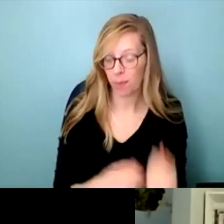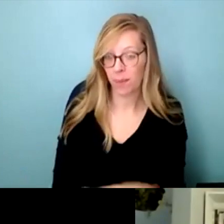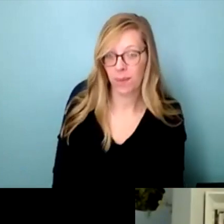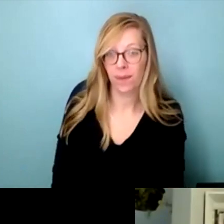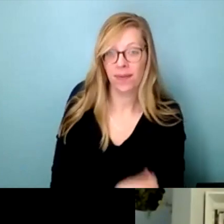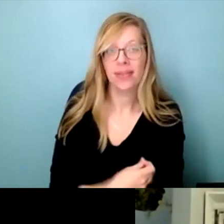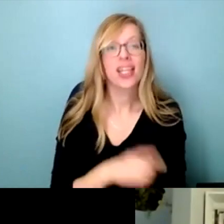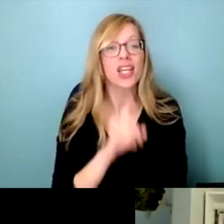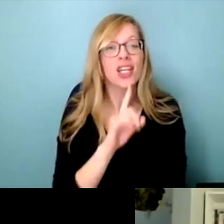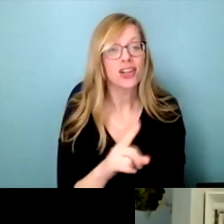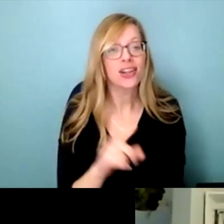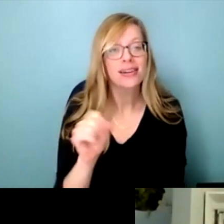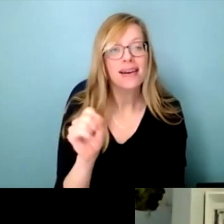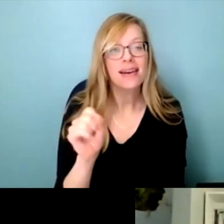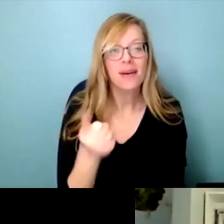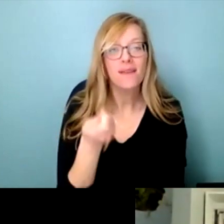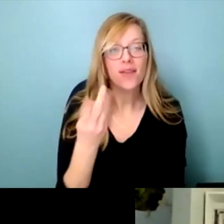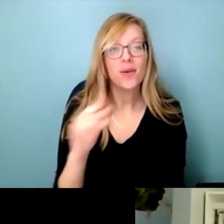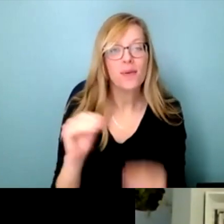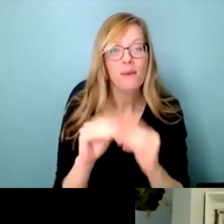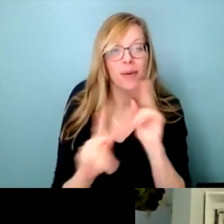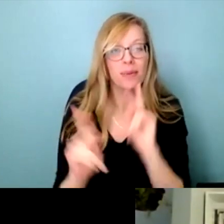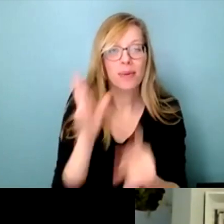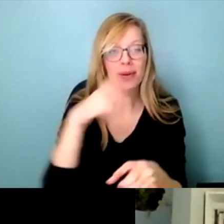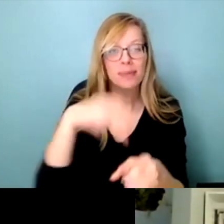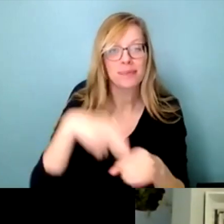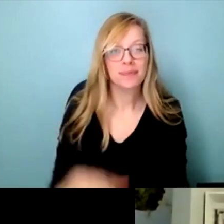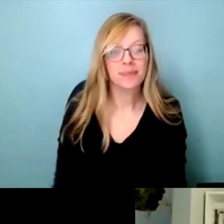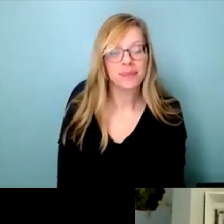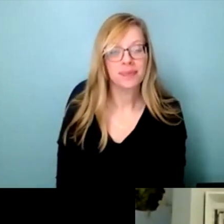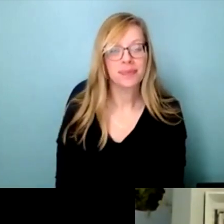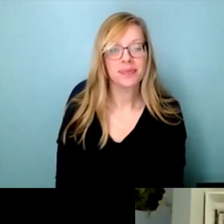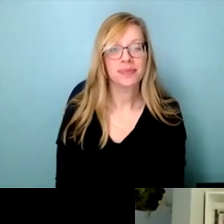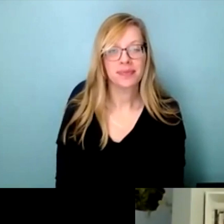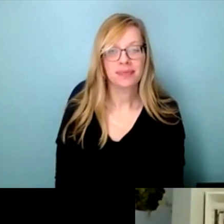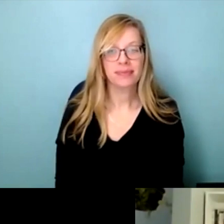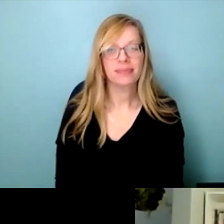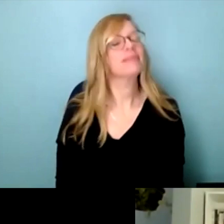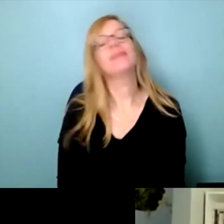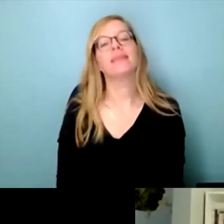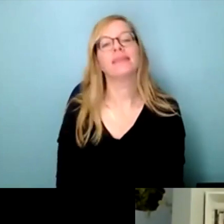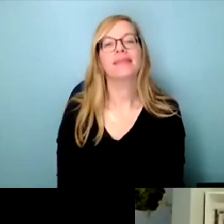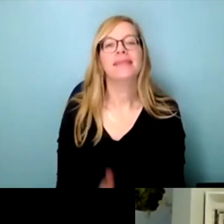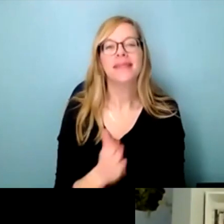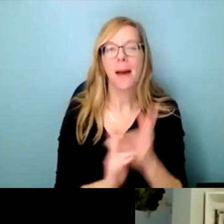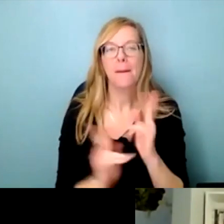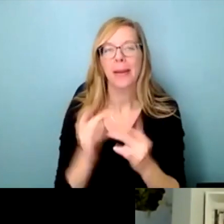Sure, just a few more folks still having conversations.